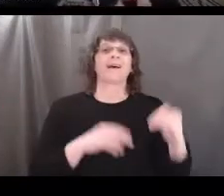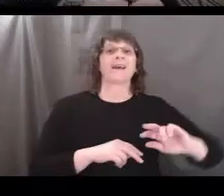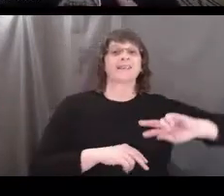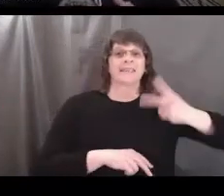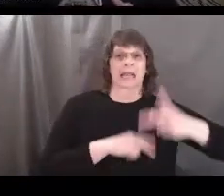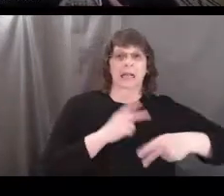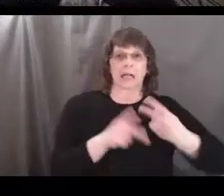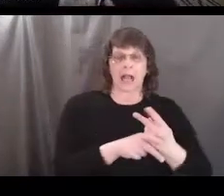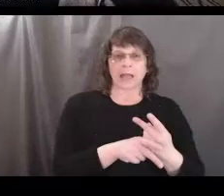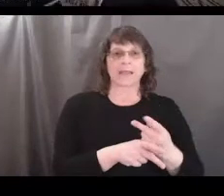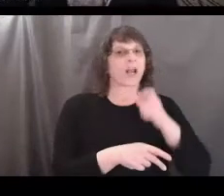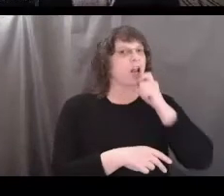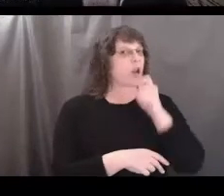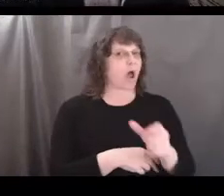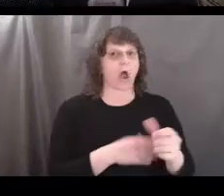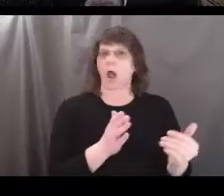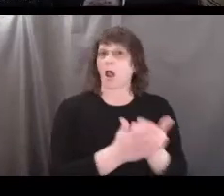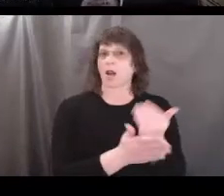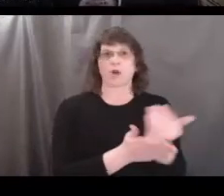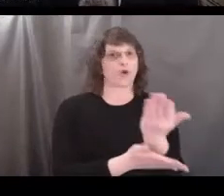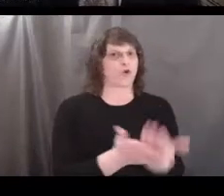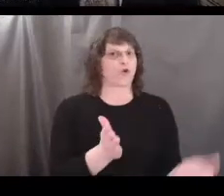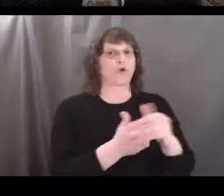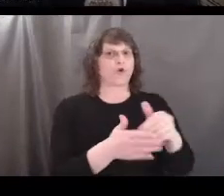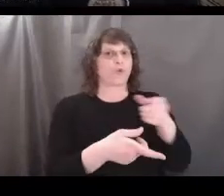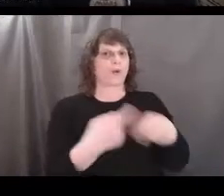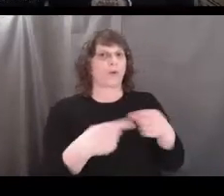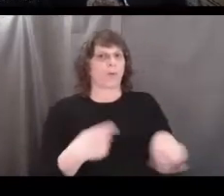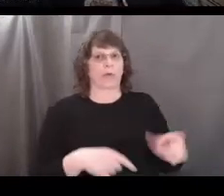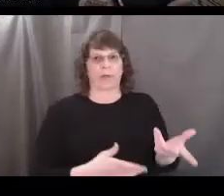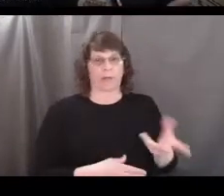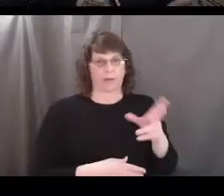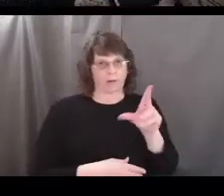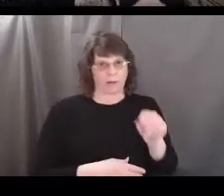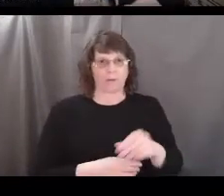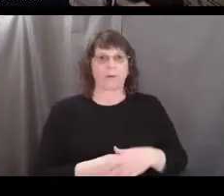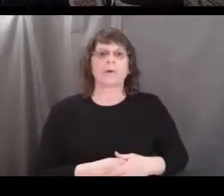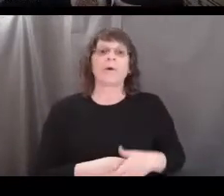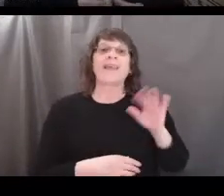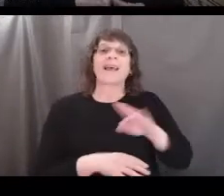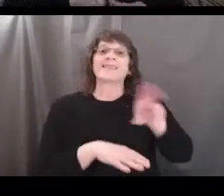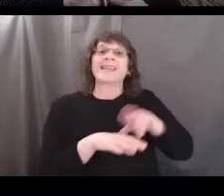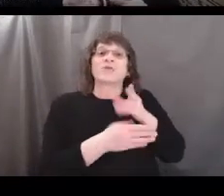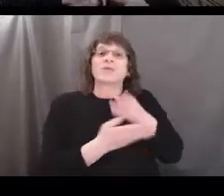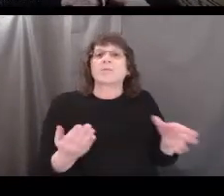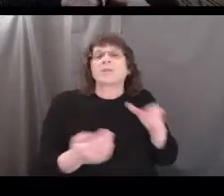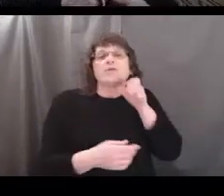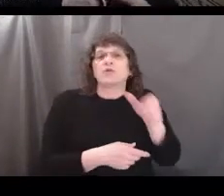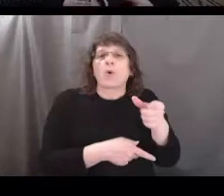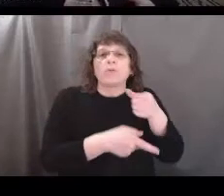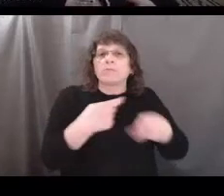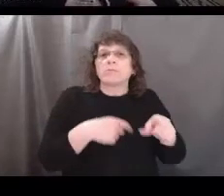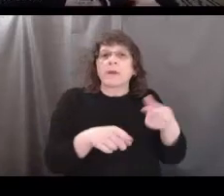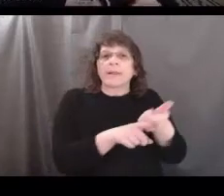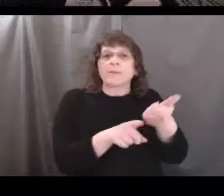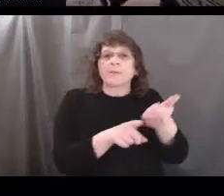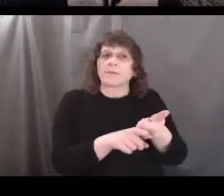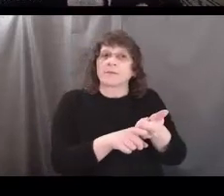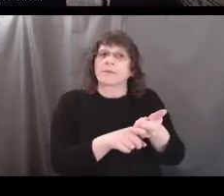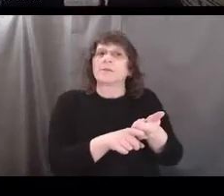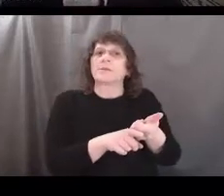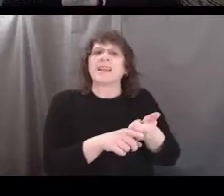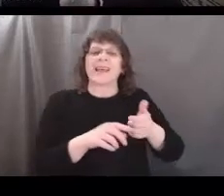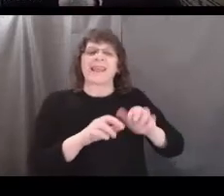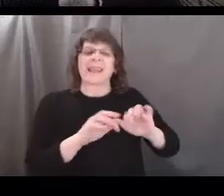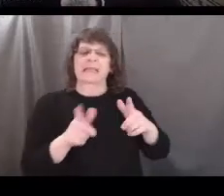resource is called non-renewable. These are natural substances that don't replenish themselves at the speed in which they are